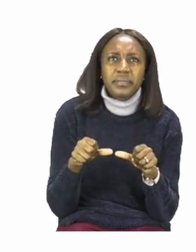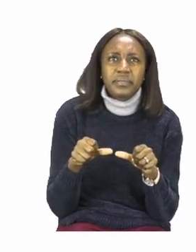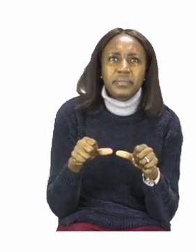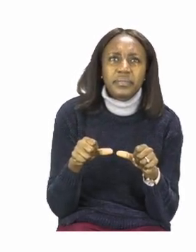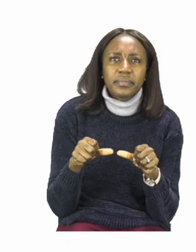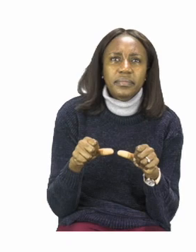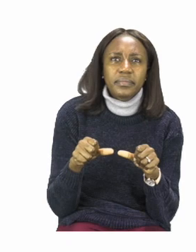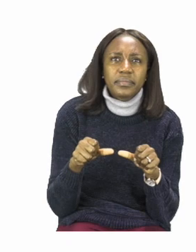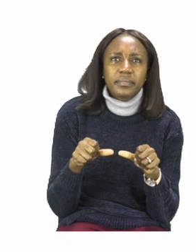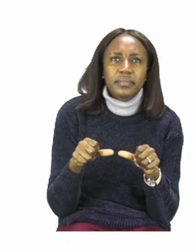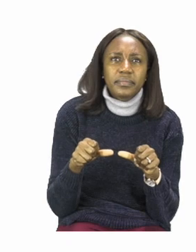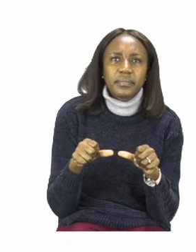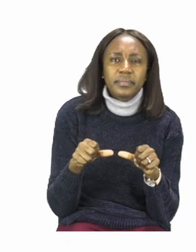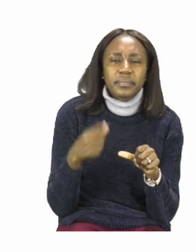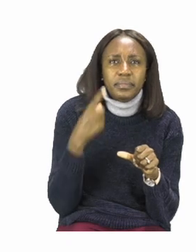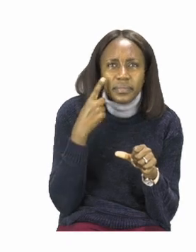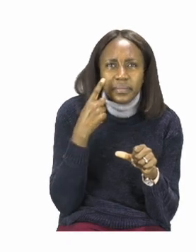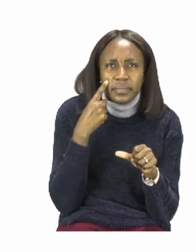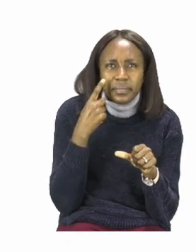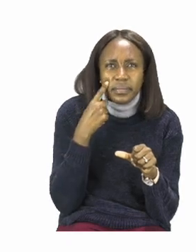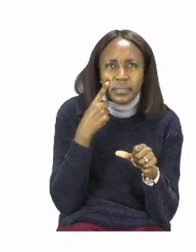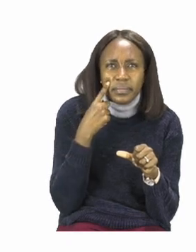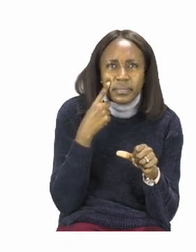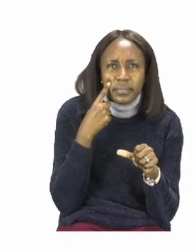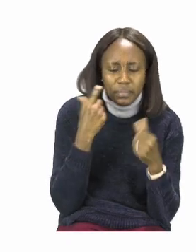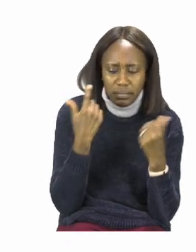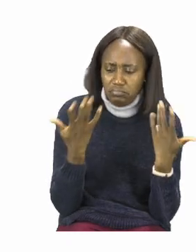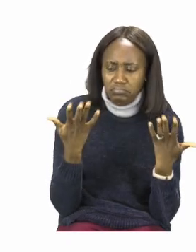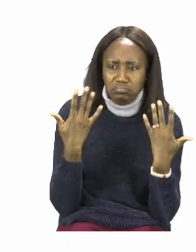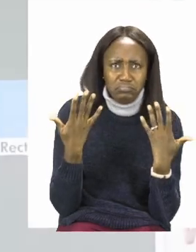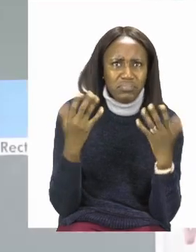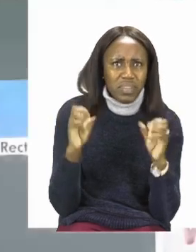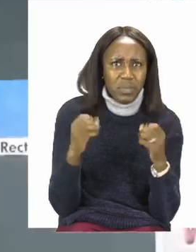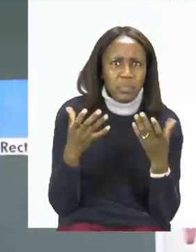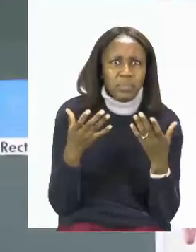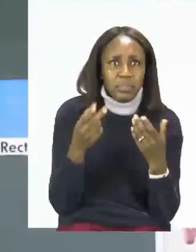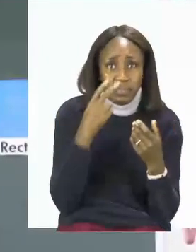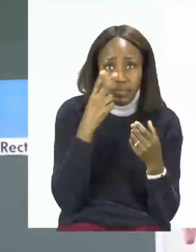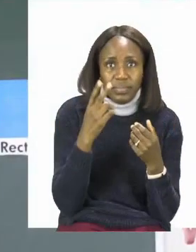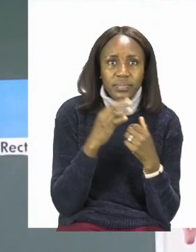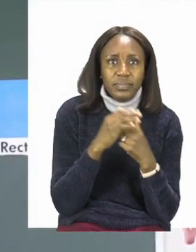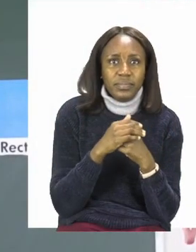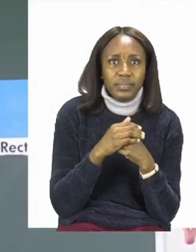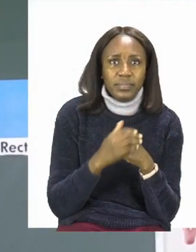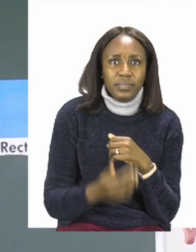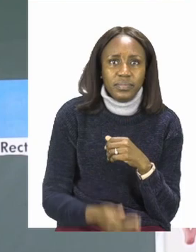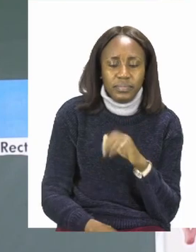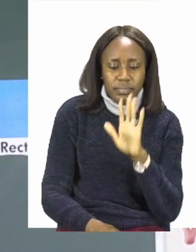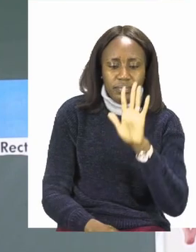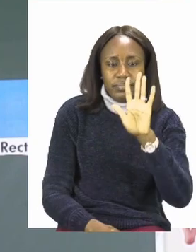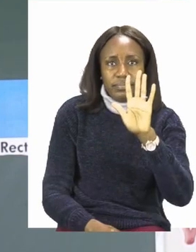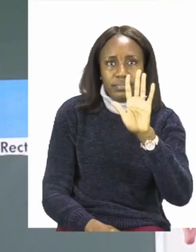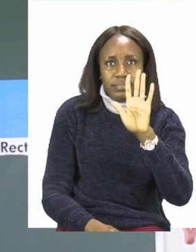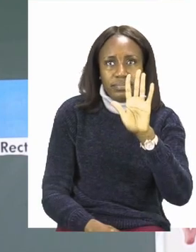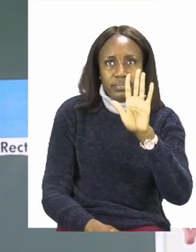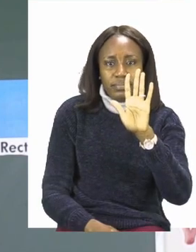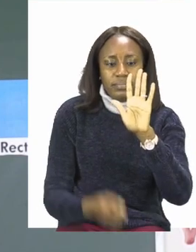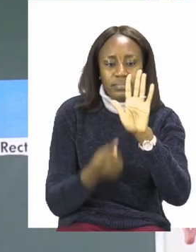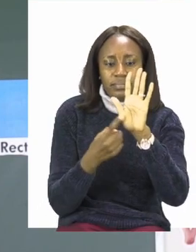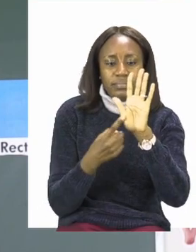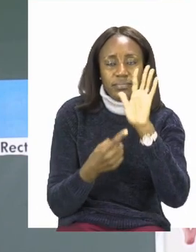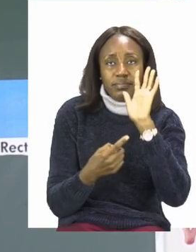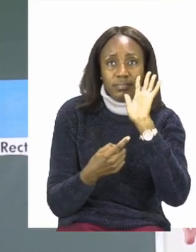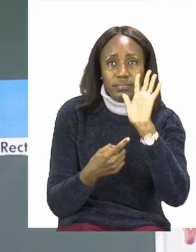let's find out what a span looks like. Let's take a look. Now this is your hand